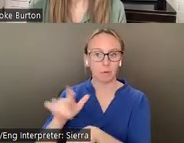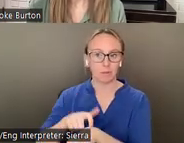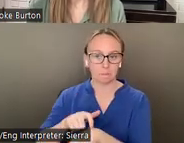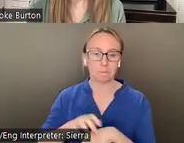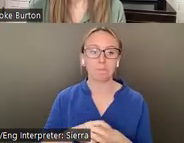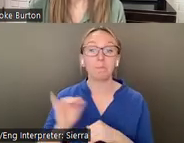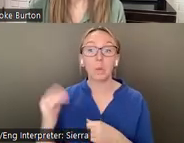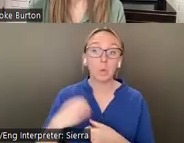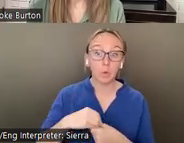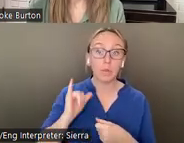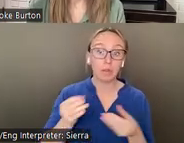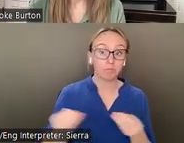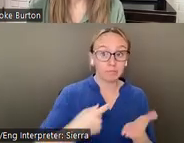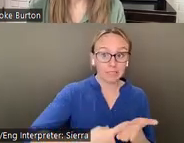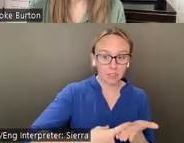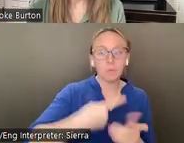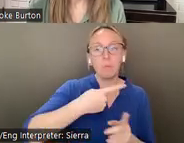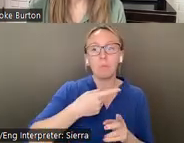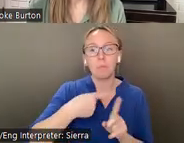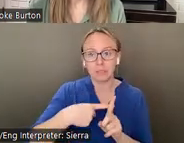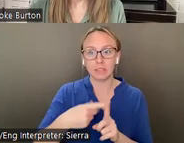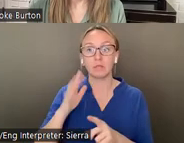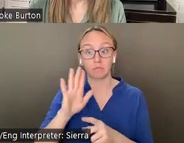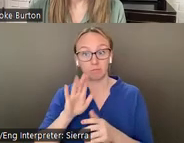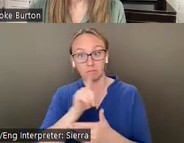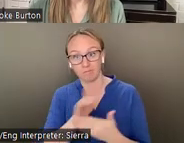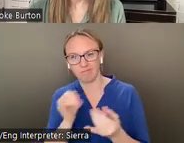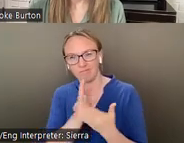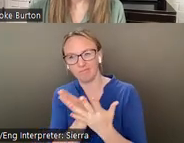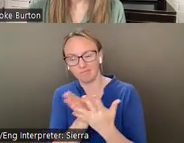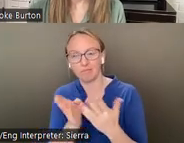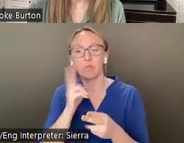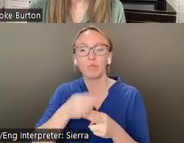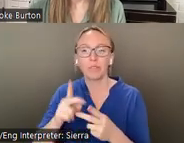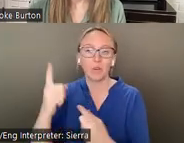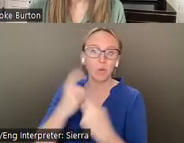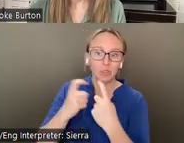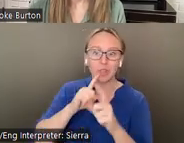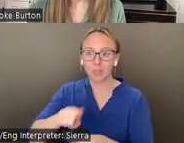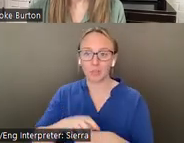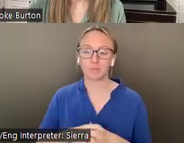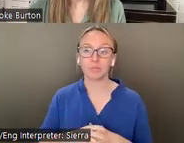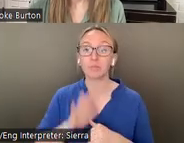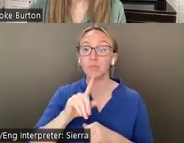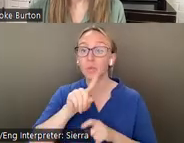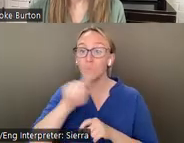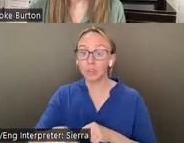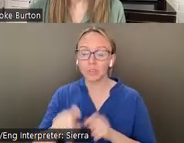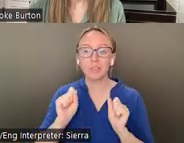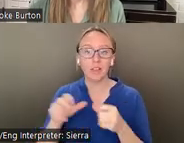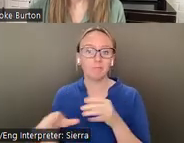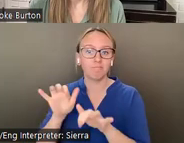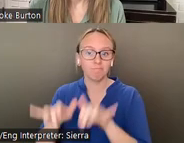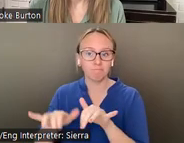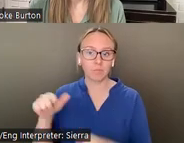discussion followed by a brief question and answer period. Please add your questions to the Q&A box at any time and we will get to